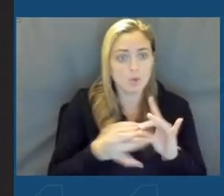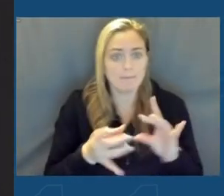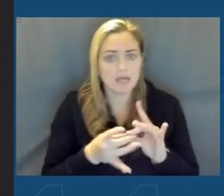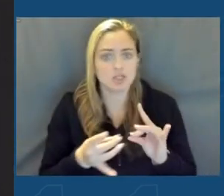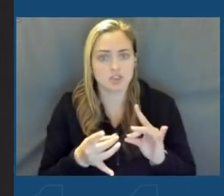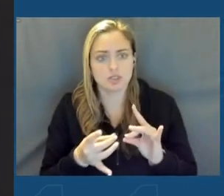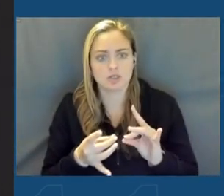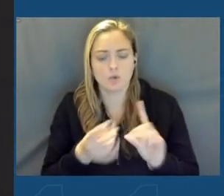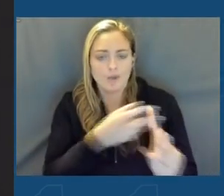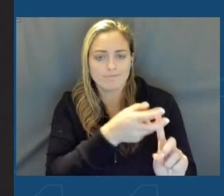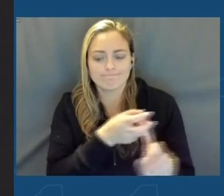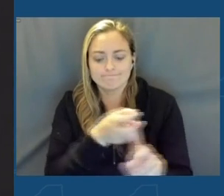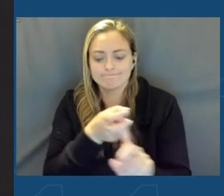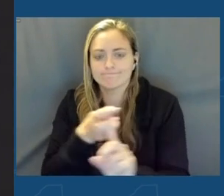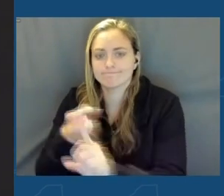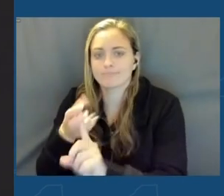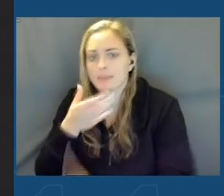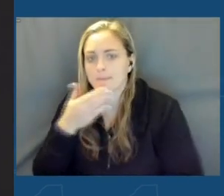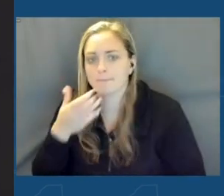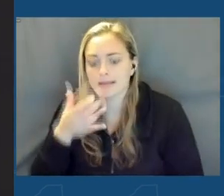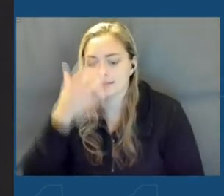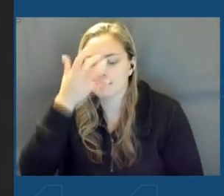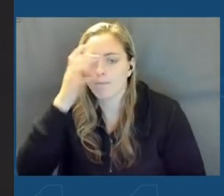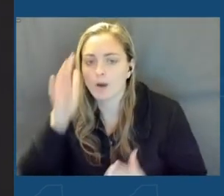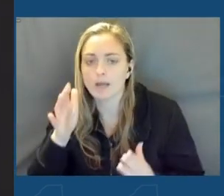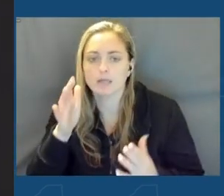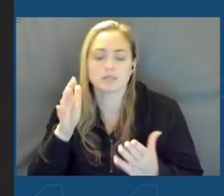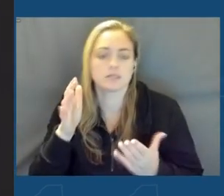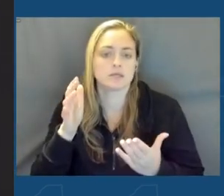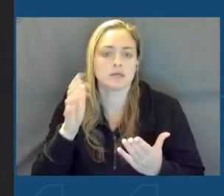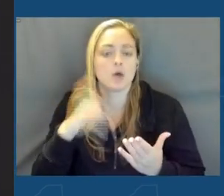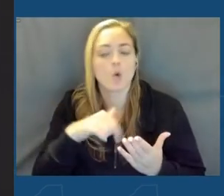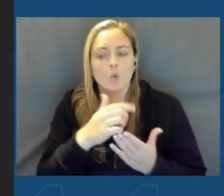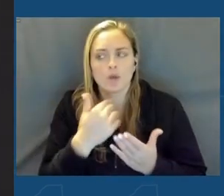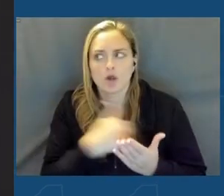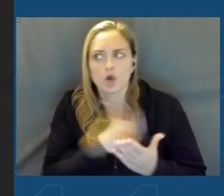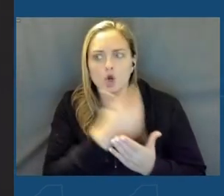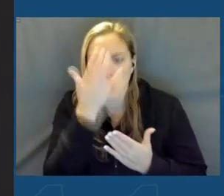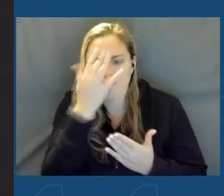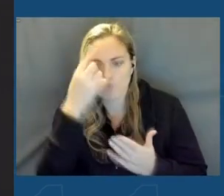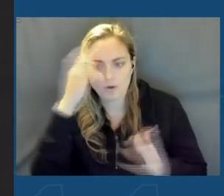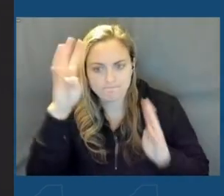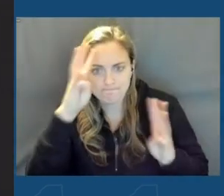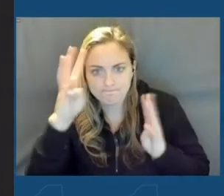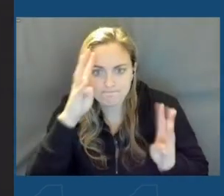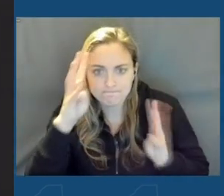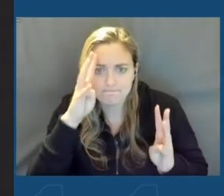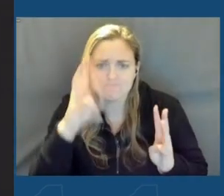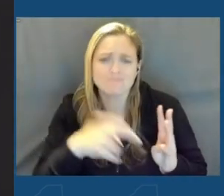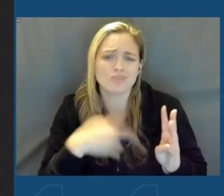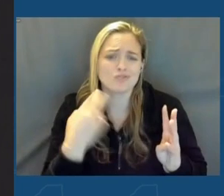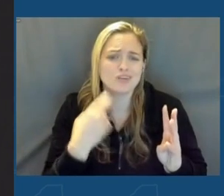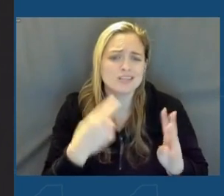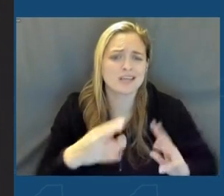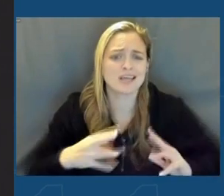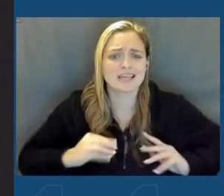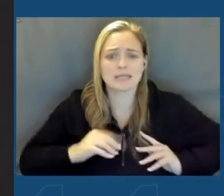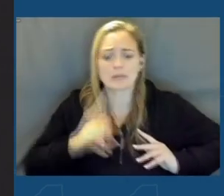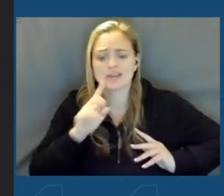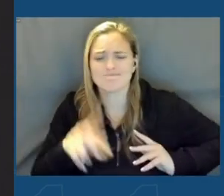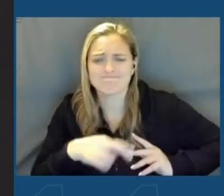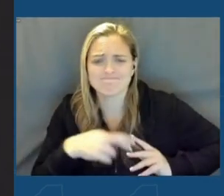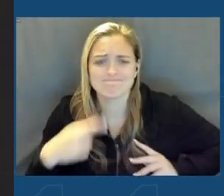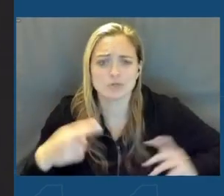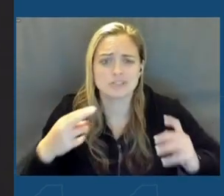attract the best and the brightest. People want to be here. And we are known for our innovation and being risky and taking gutsy moves, as